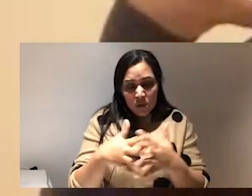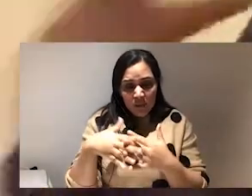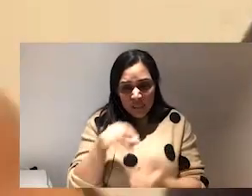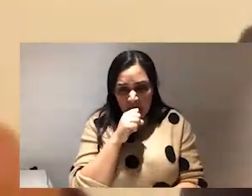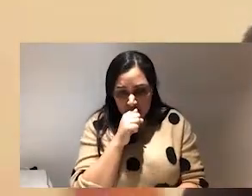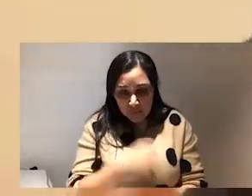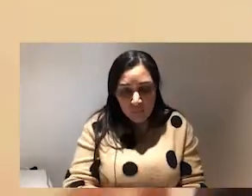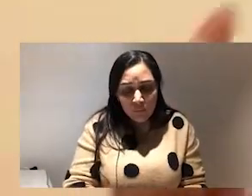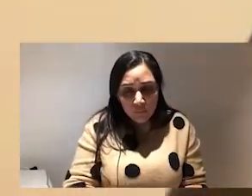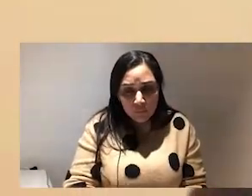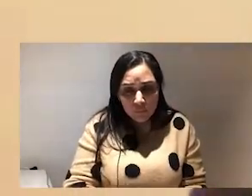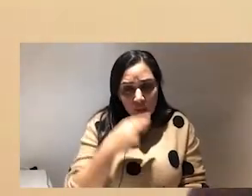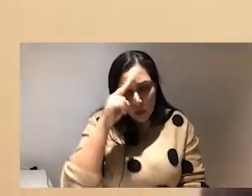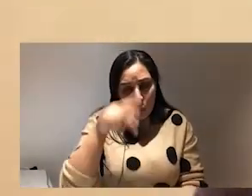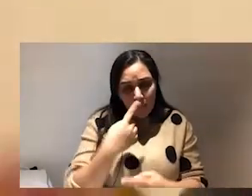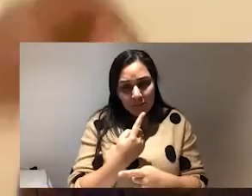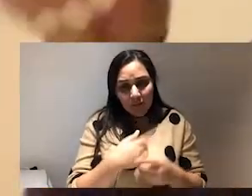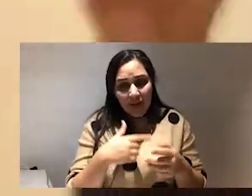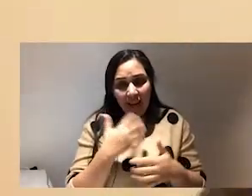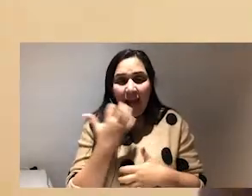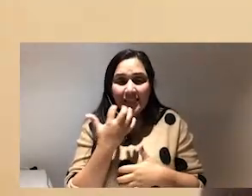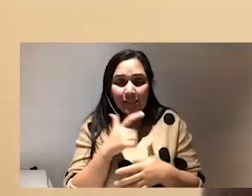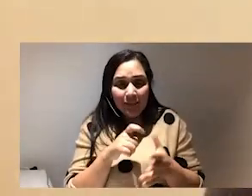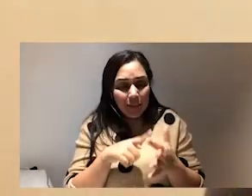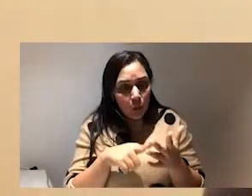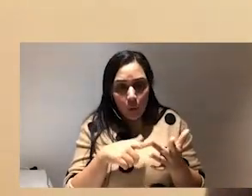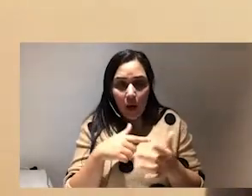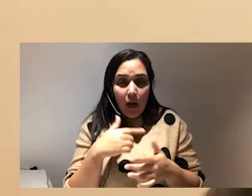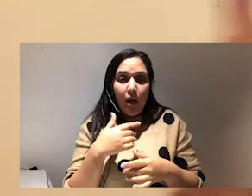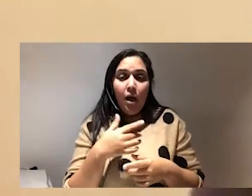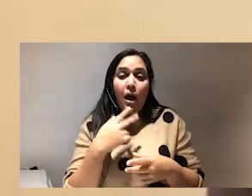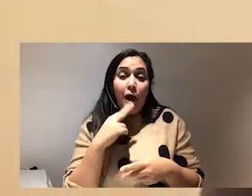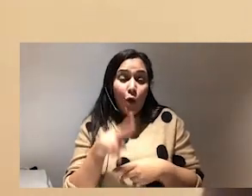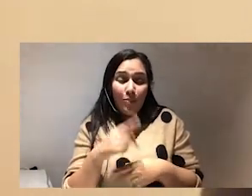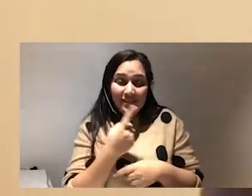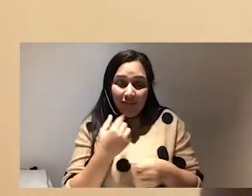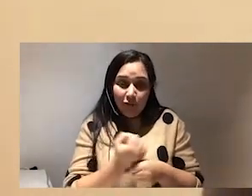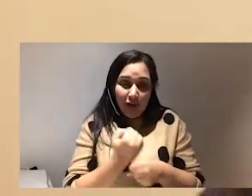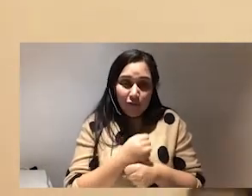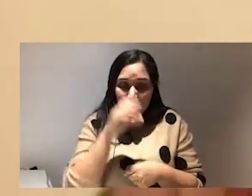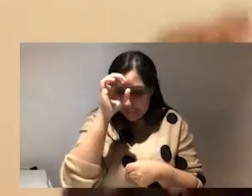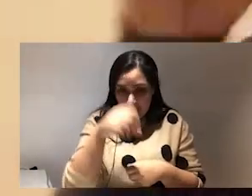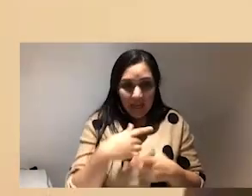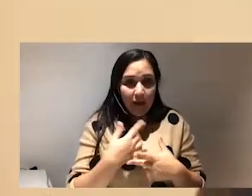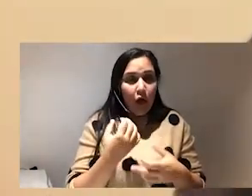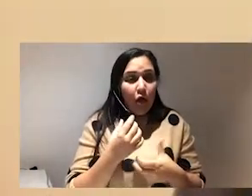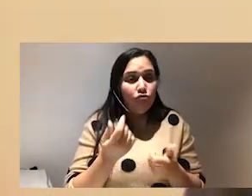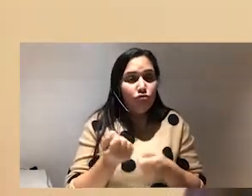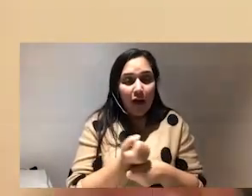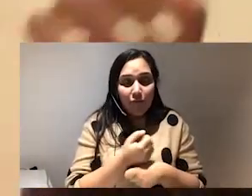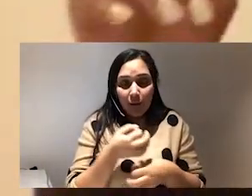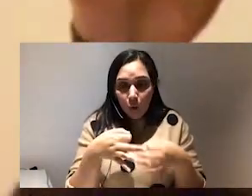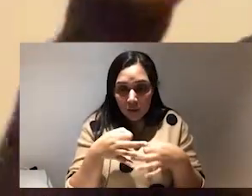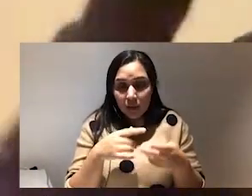it's i i call myself an accidental ceo i call myself a recovering dickhead and recovering dickhead and recovering politician i really hope in